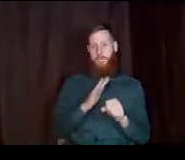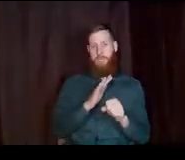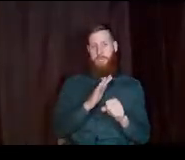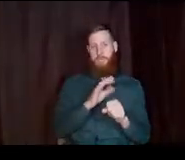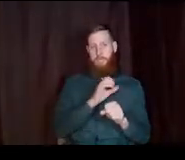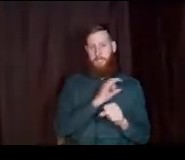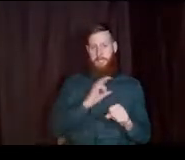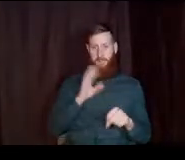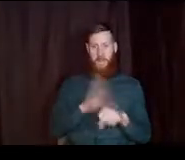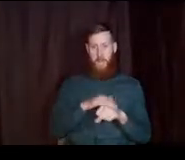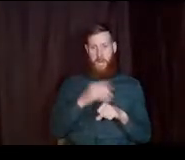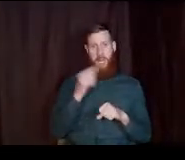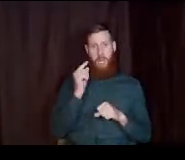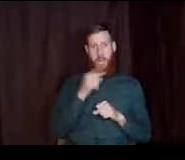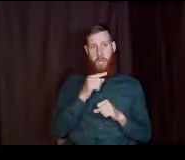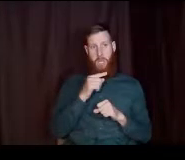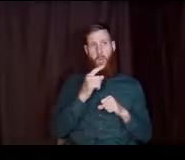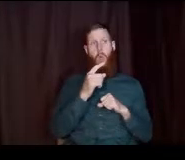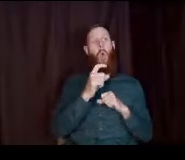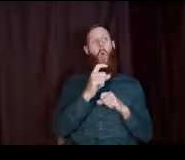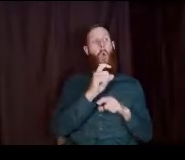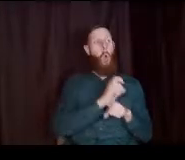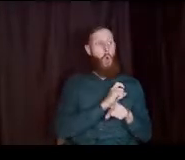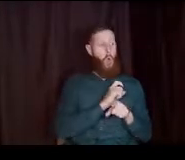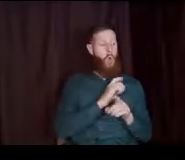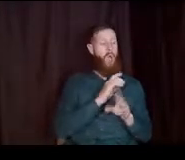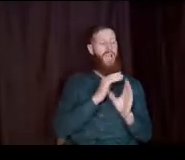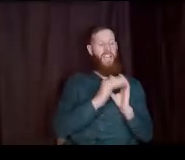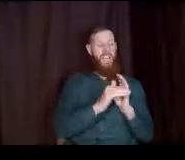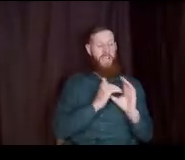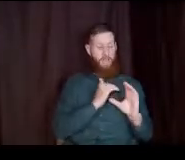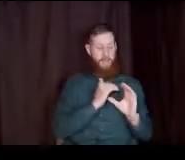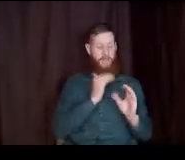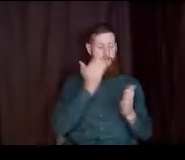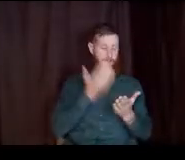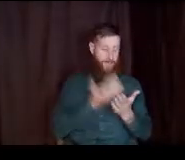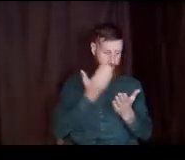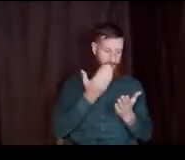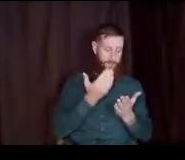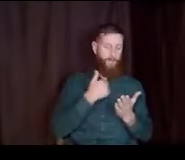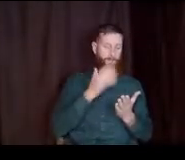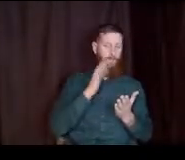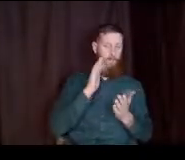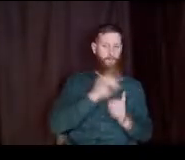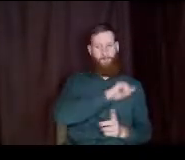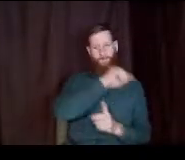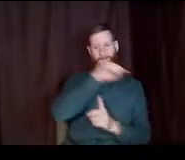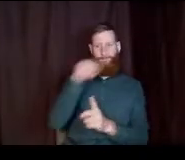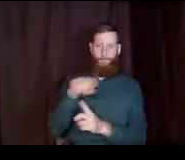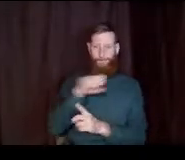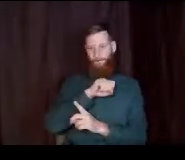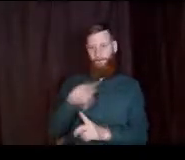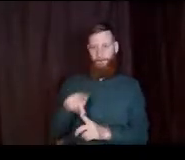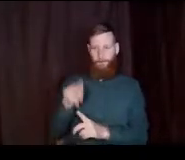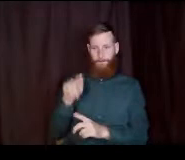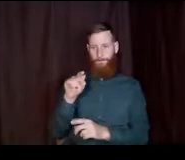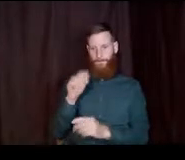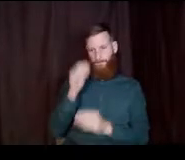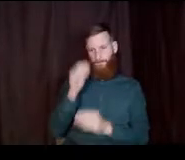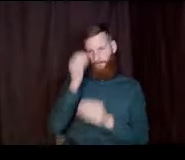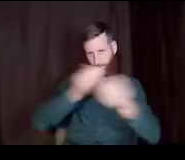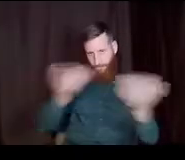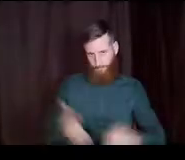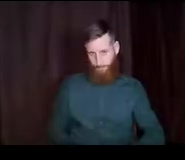ahead and email. That answer to me to verify and I'll come back to that. To let you all know.